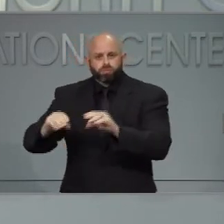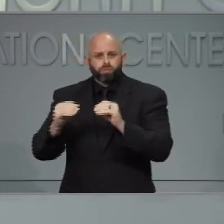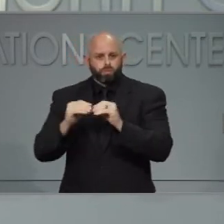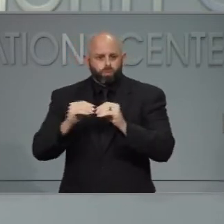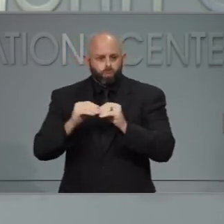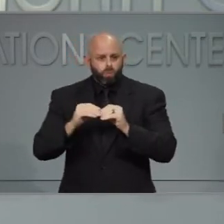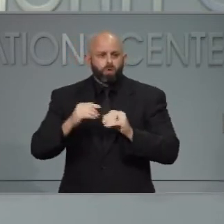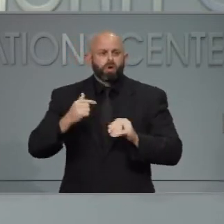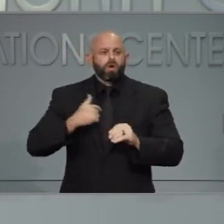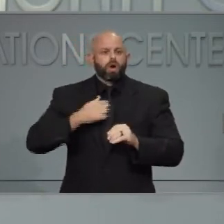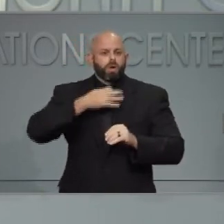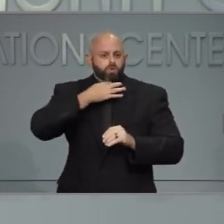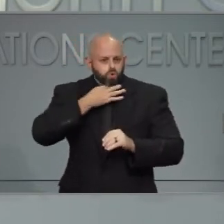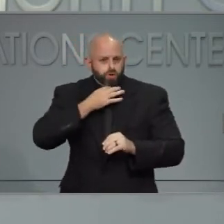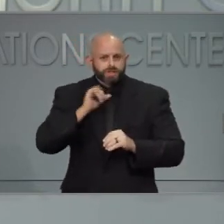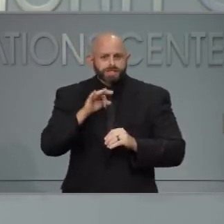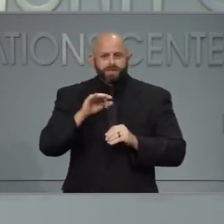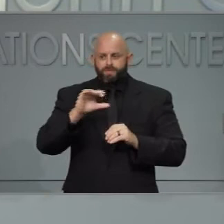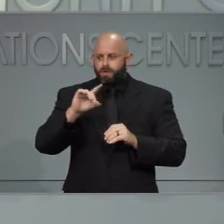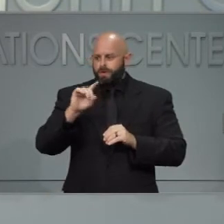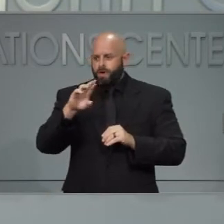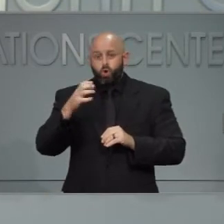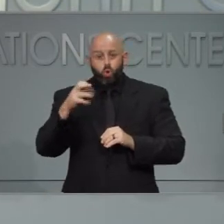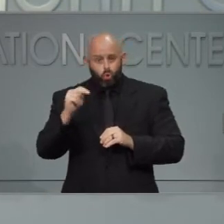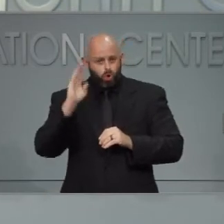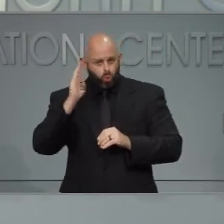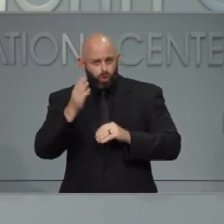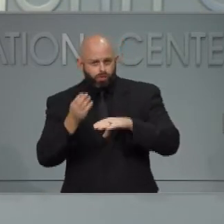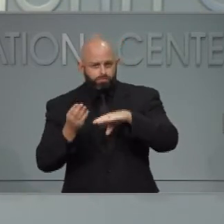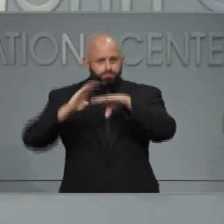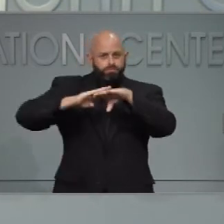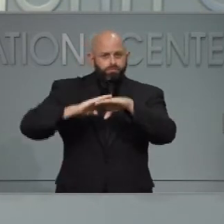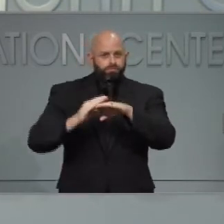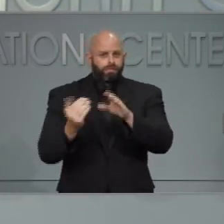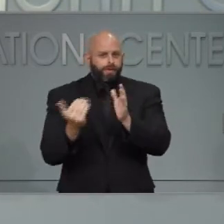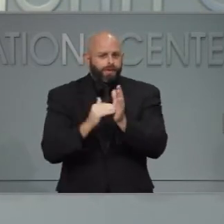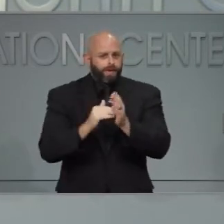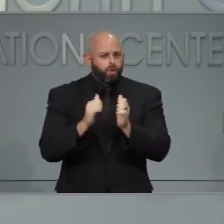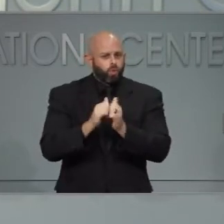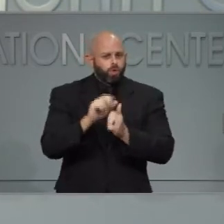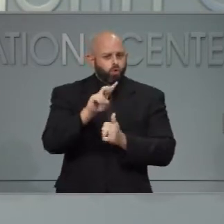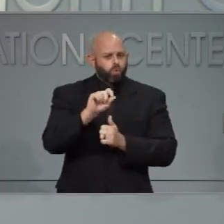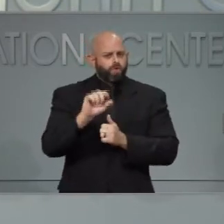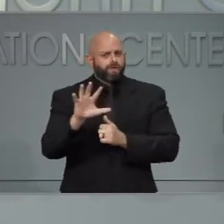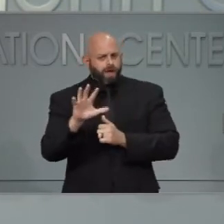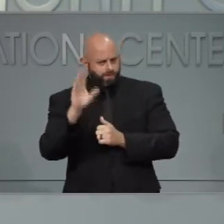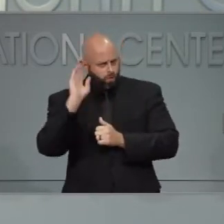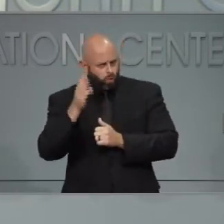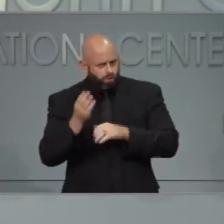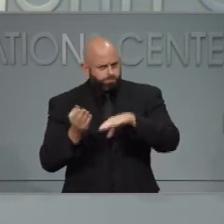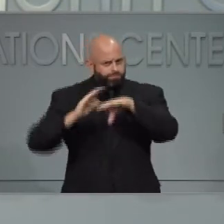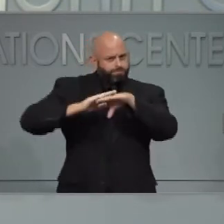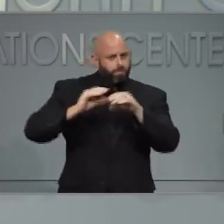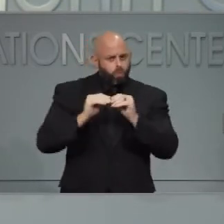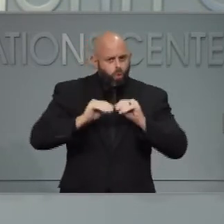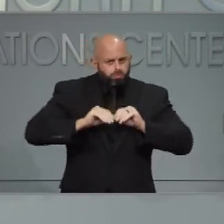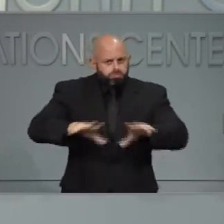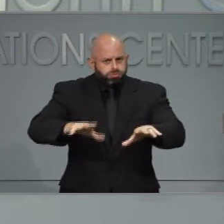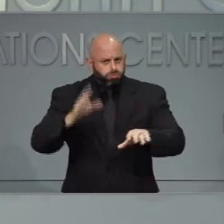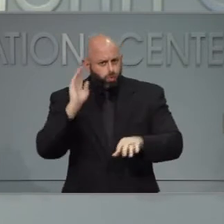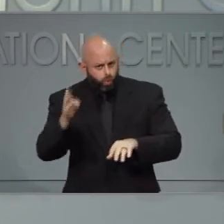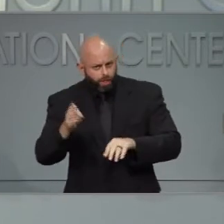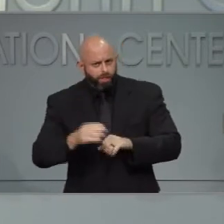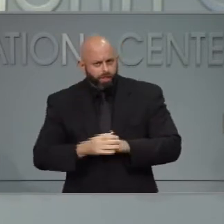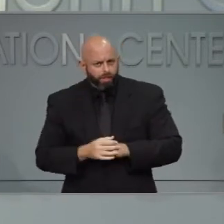and are you anticipating another spike once we enter Phase 2.5 starting on Friday? Well,